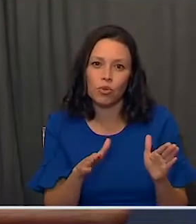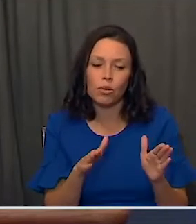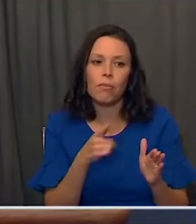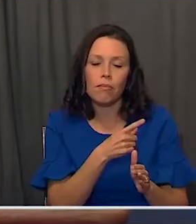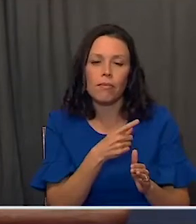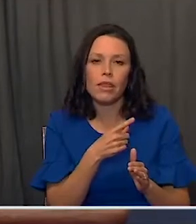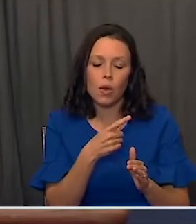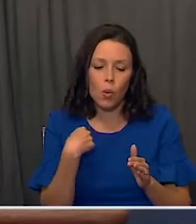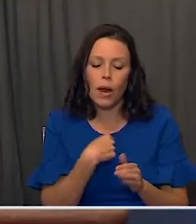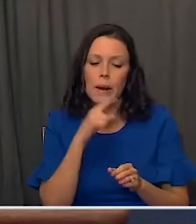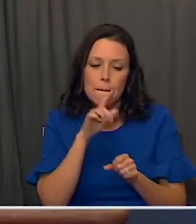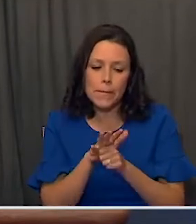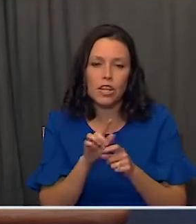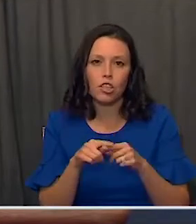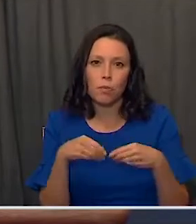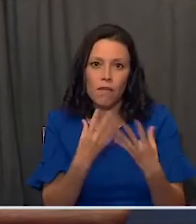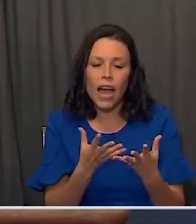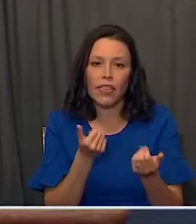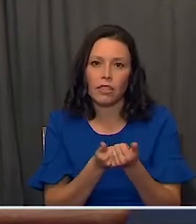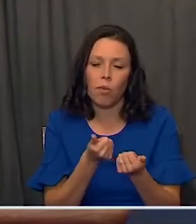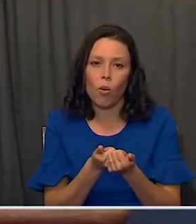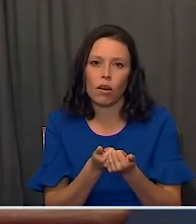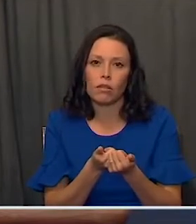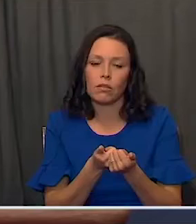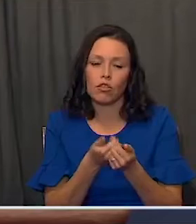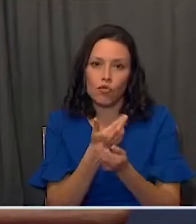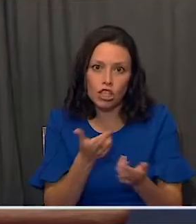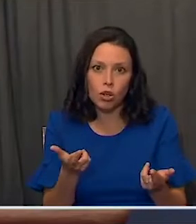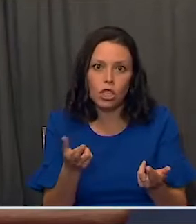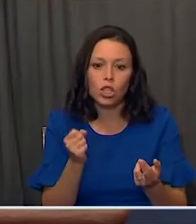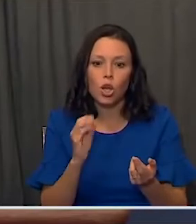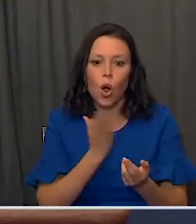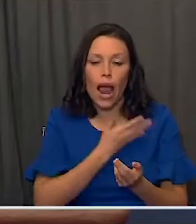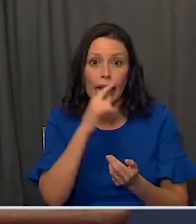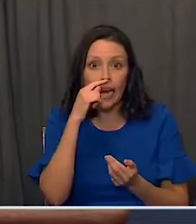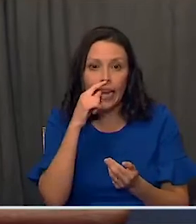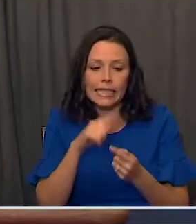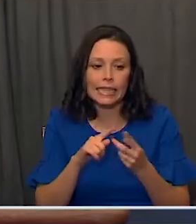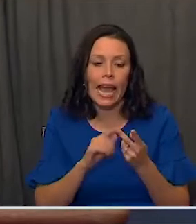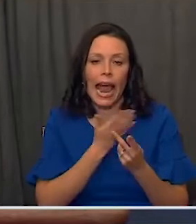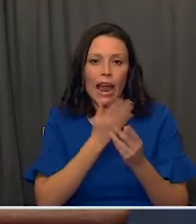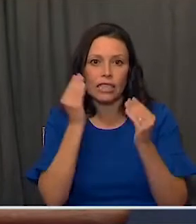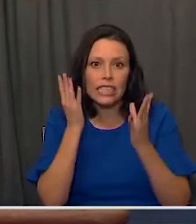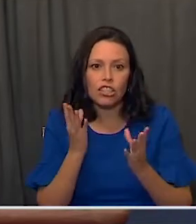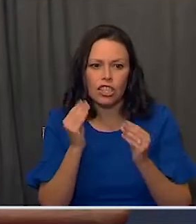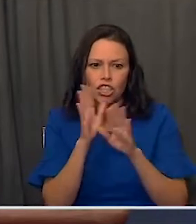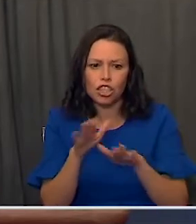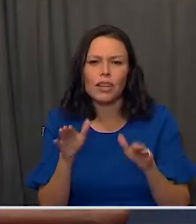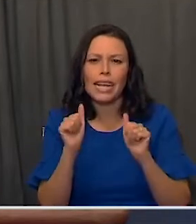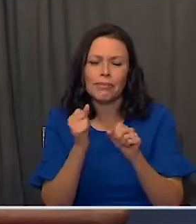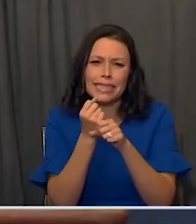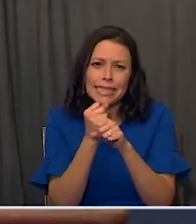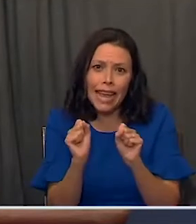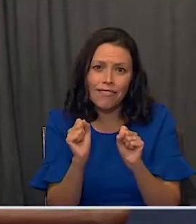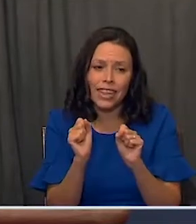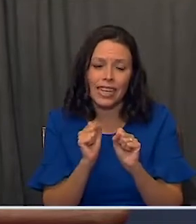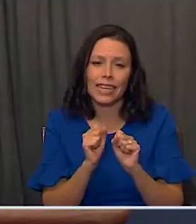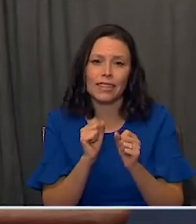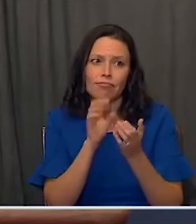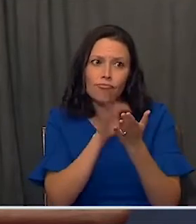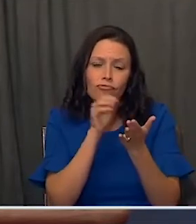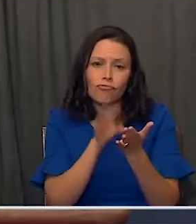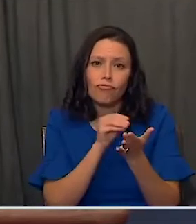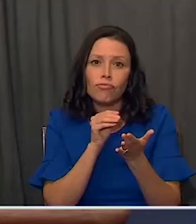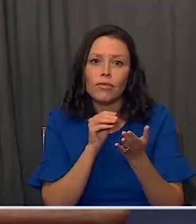absolutely committed to continue to provide resources so our kids, our teachers, our administrators can safely safely get